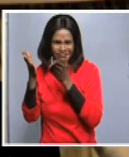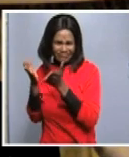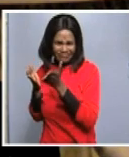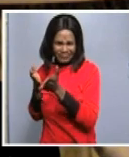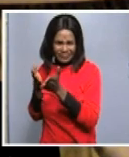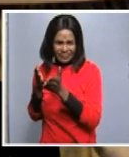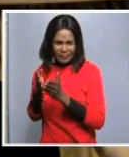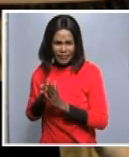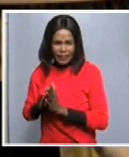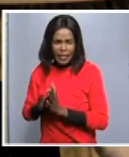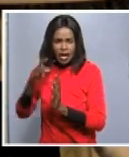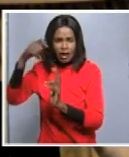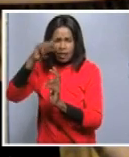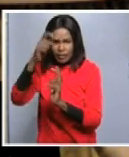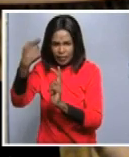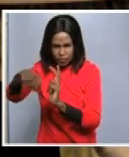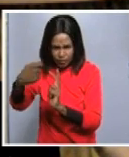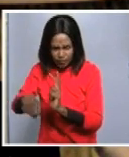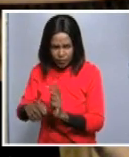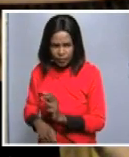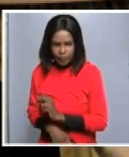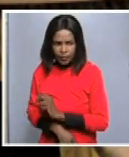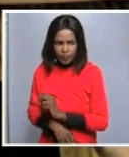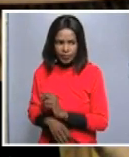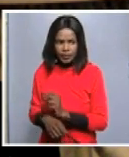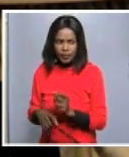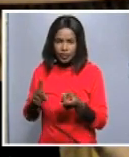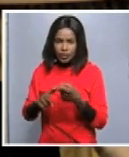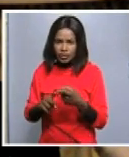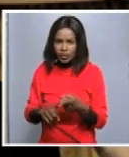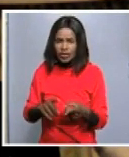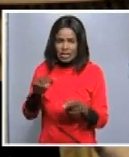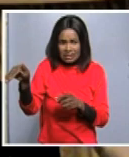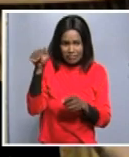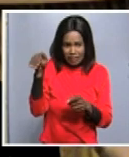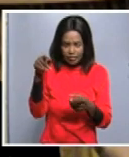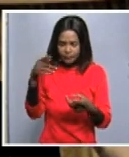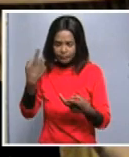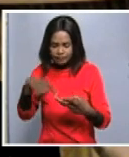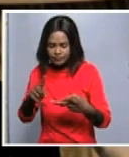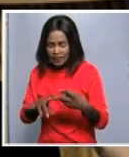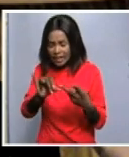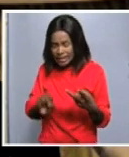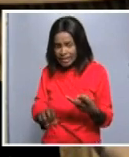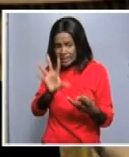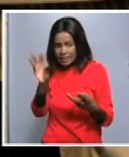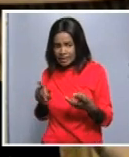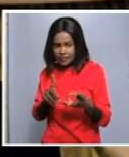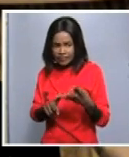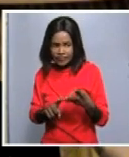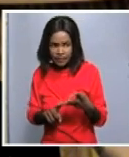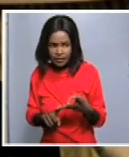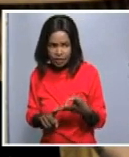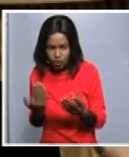for the three countries that are the troika zimbabwe uh south africa's incoming